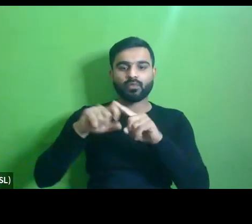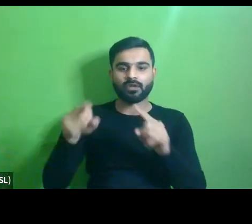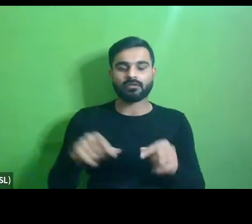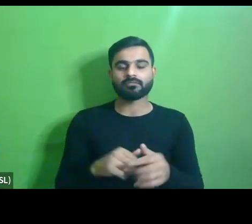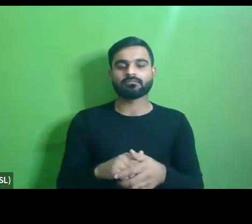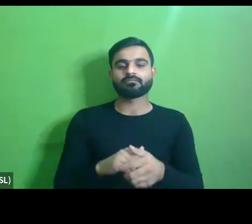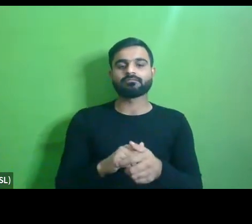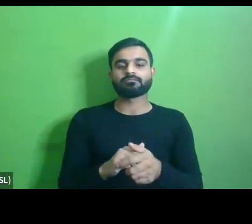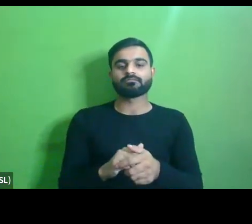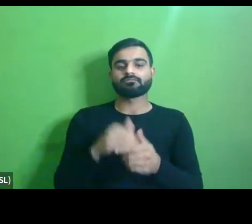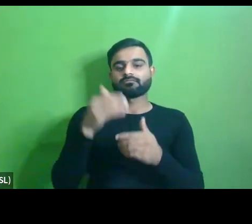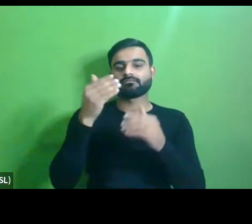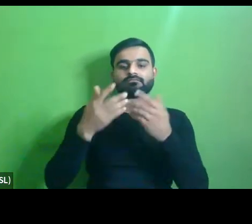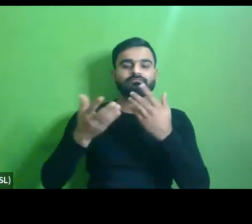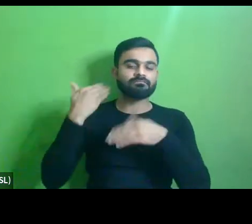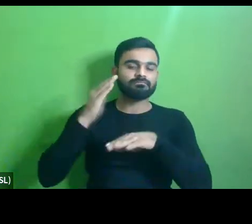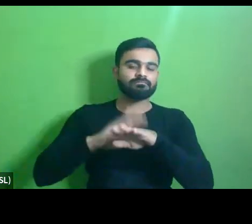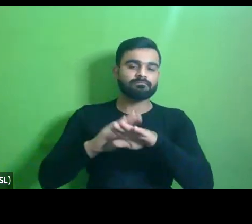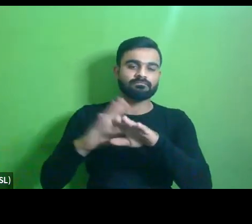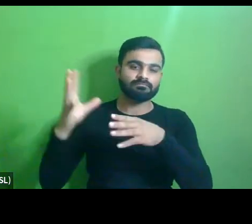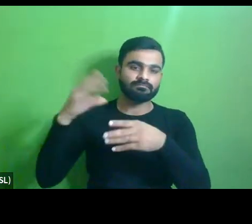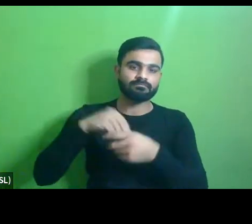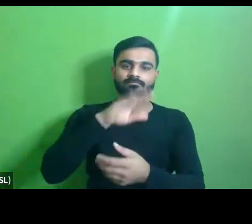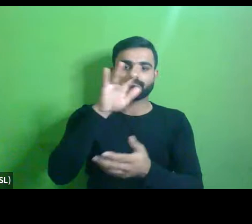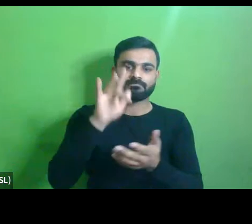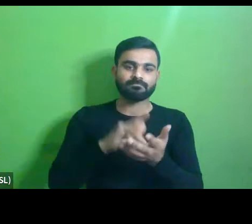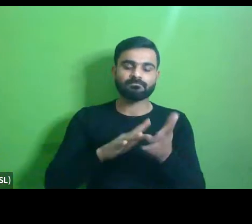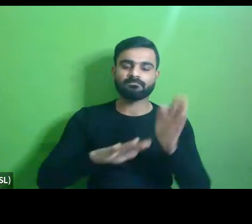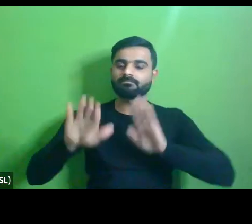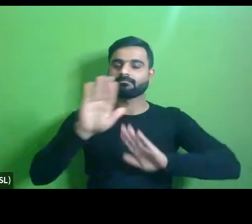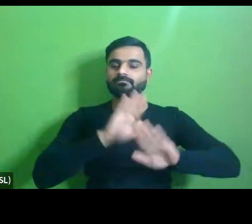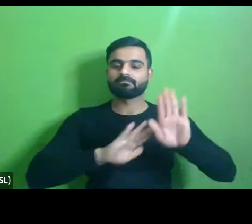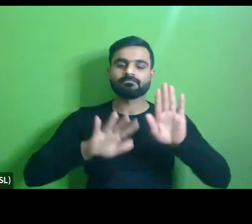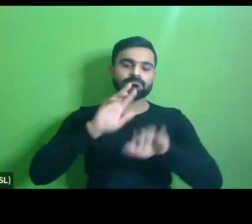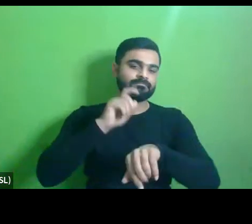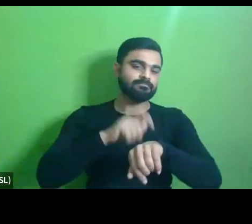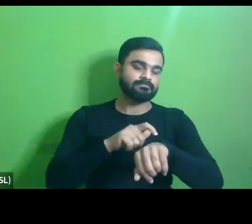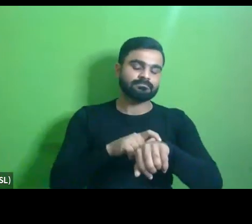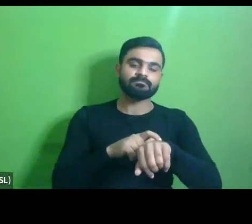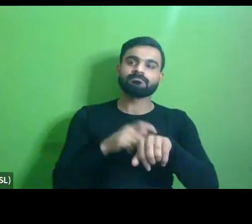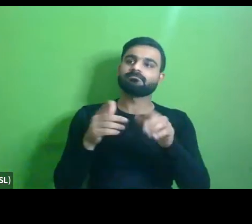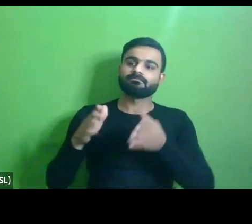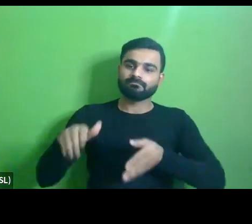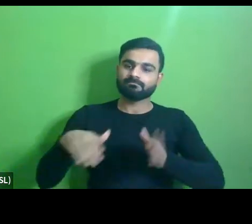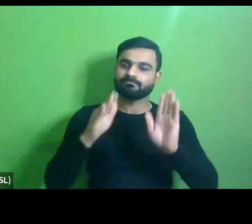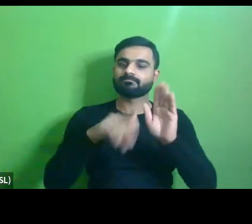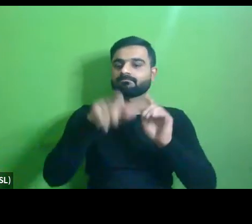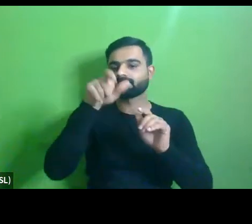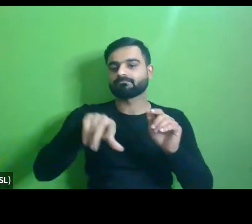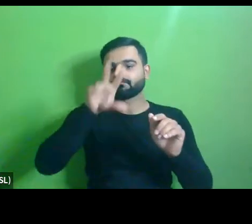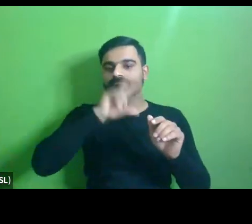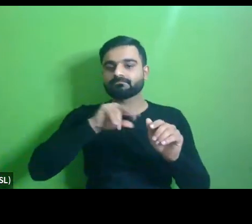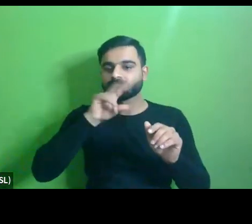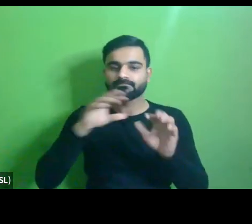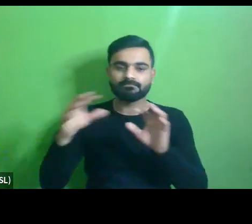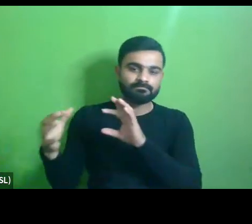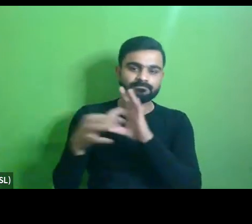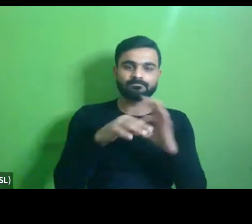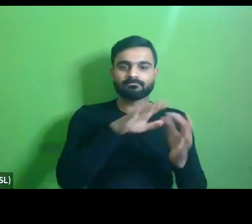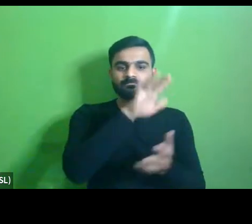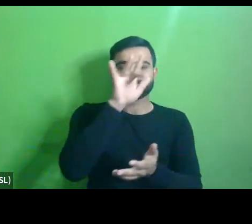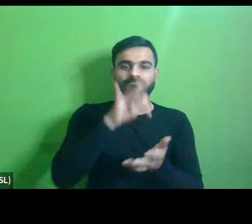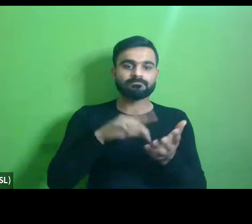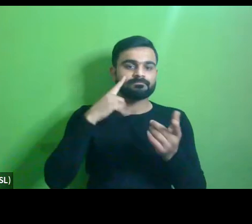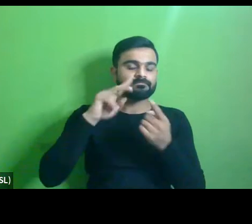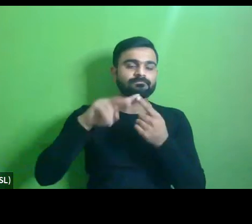is more than just a place in space, it's a drama in time. Streets and public spaces are the center of life